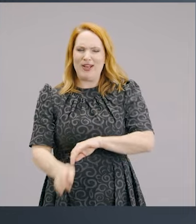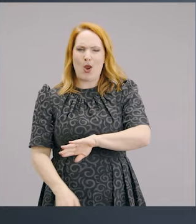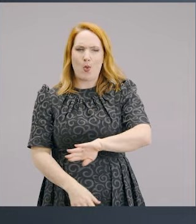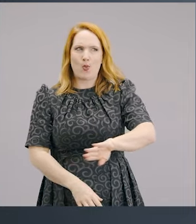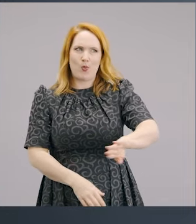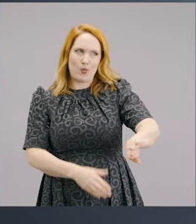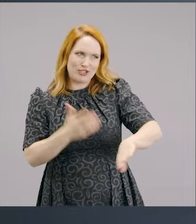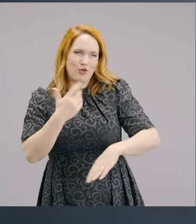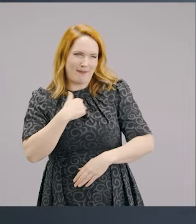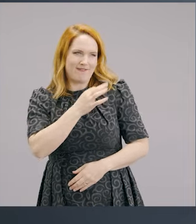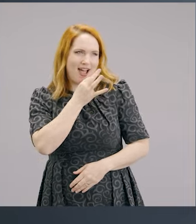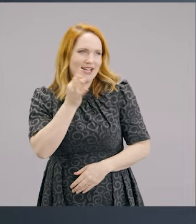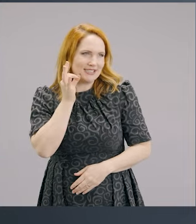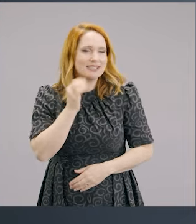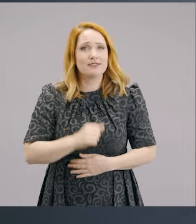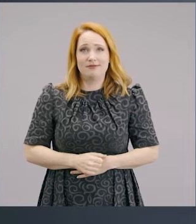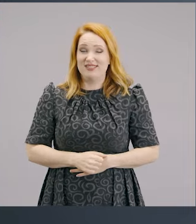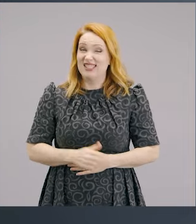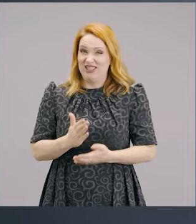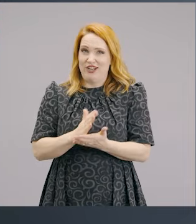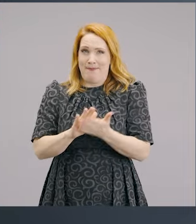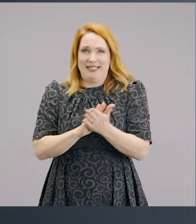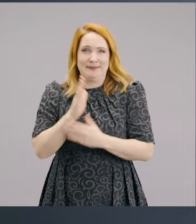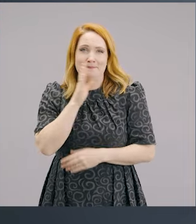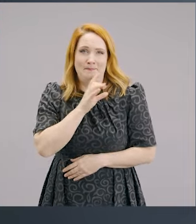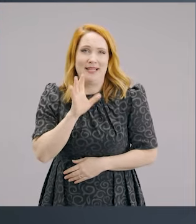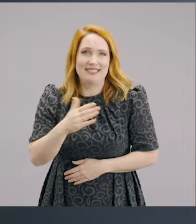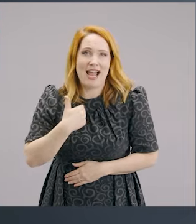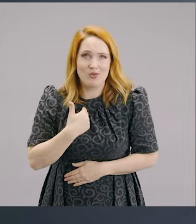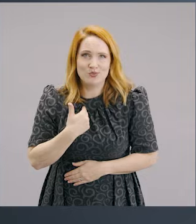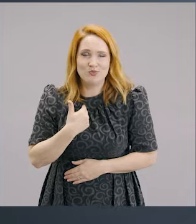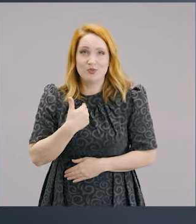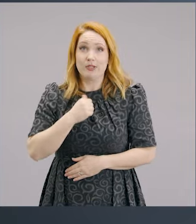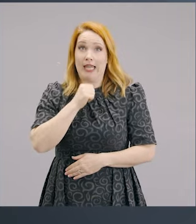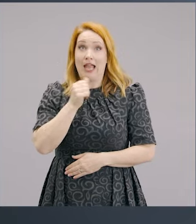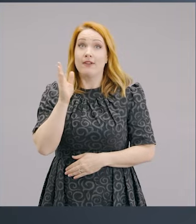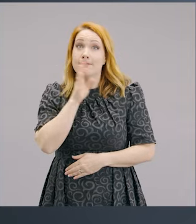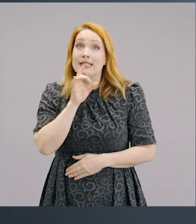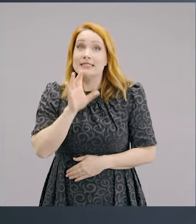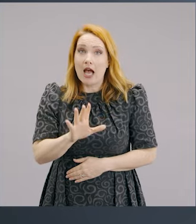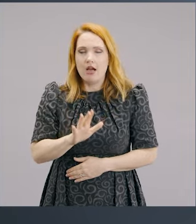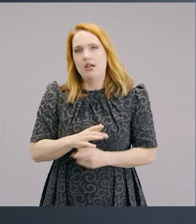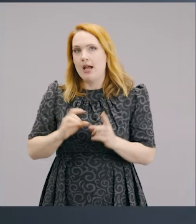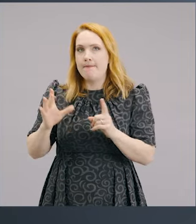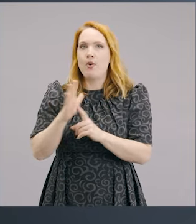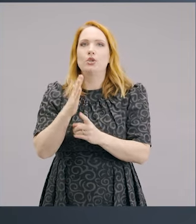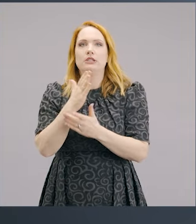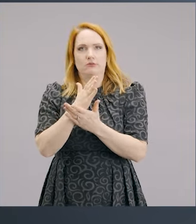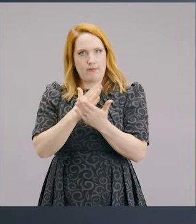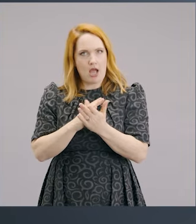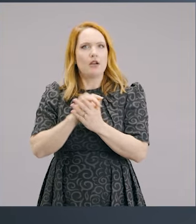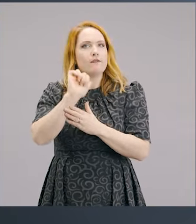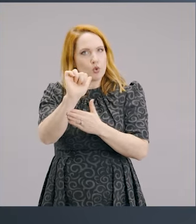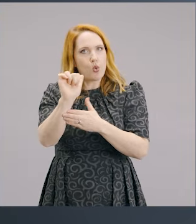no to some of those things. Very, very hard. And it is a sacrifice. Do you know that sacrifice is an important